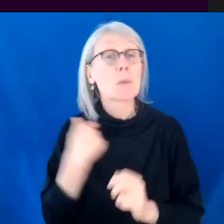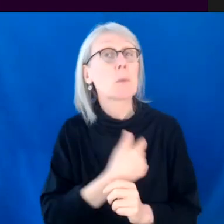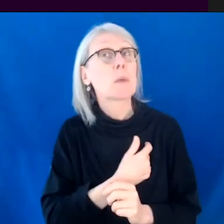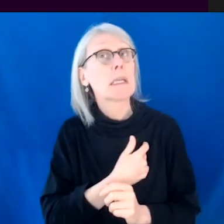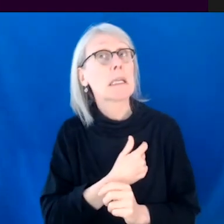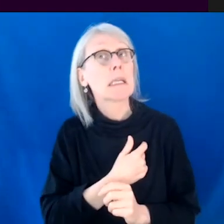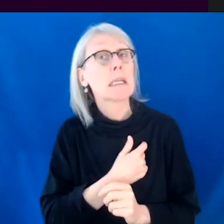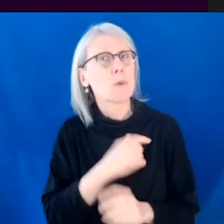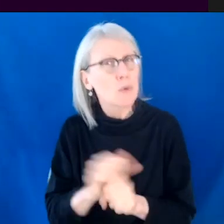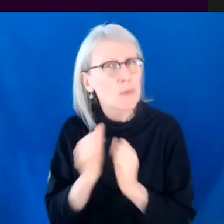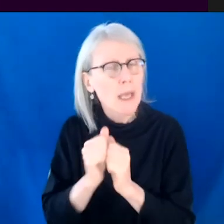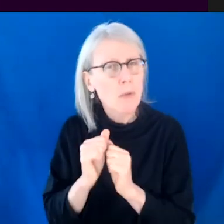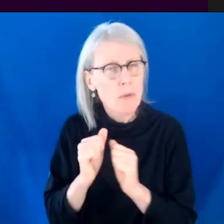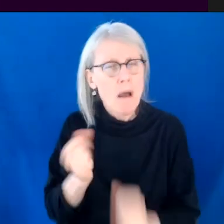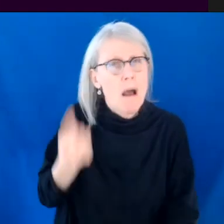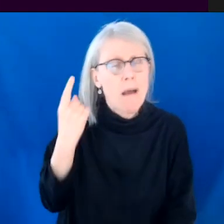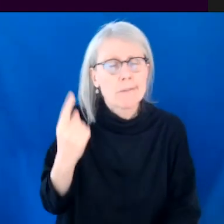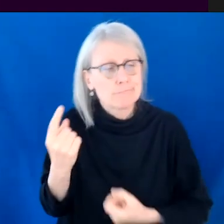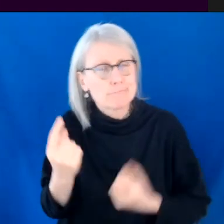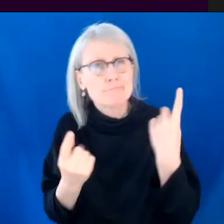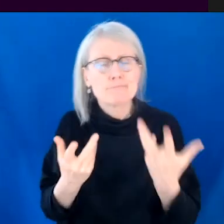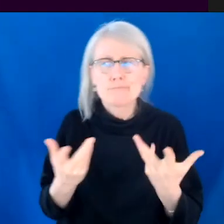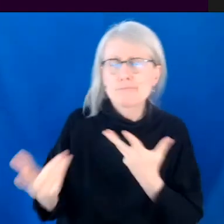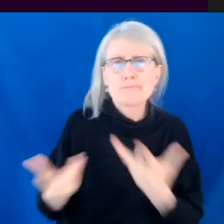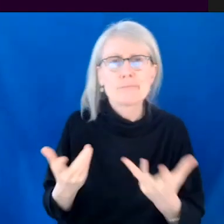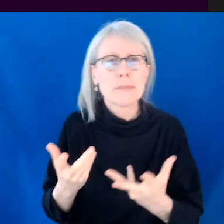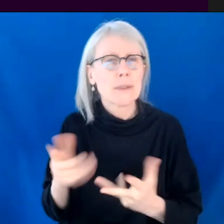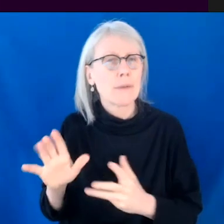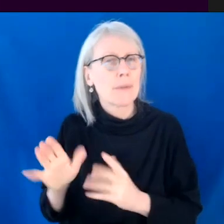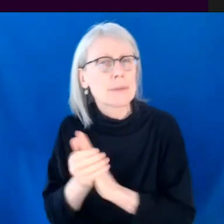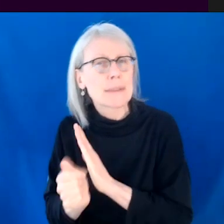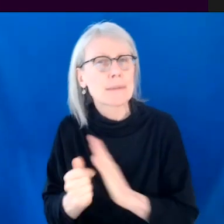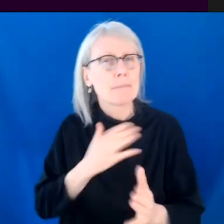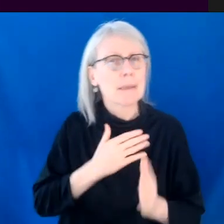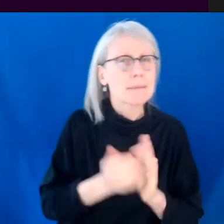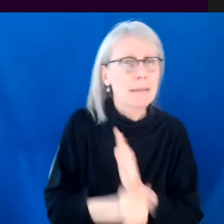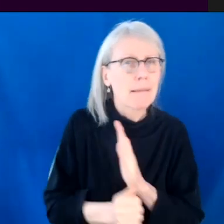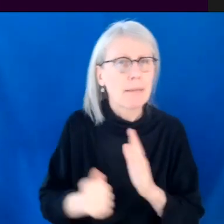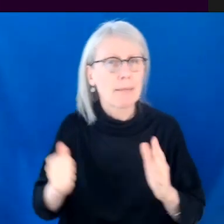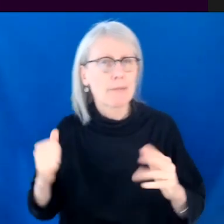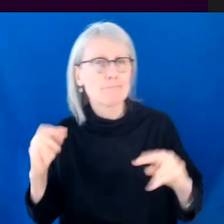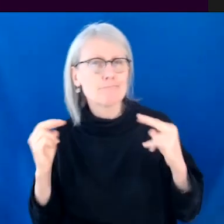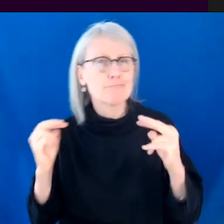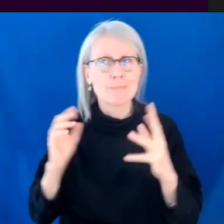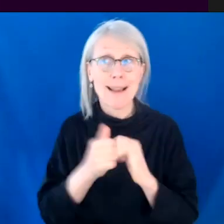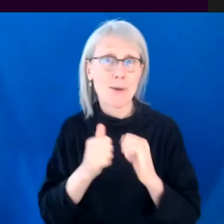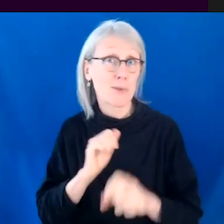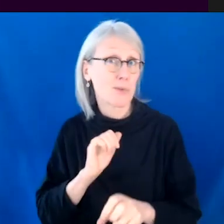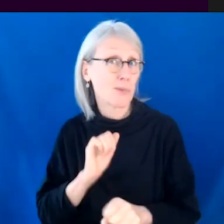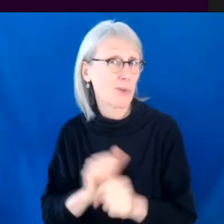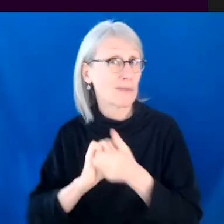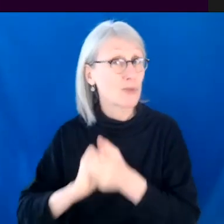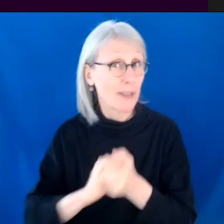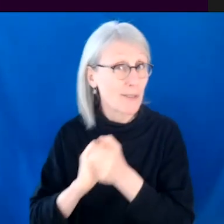each other, um, understood what our own strengths were, um, how to work together. And then